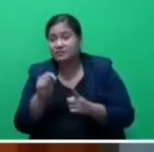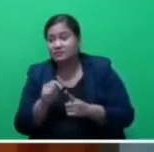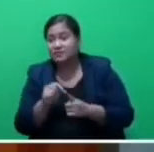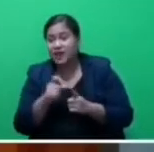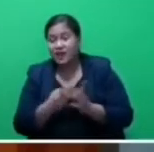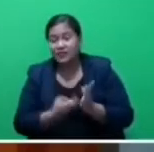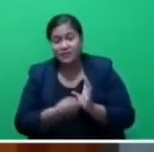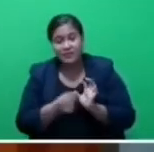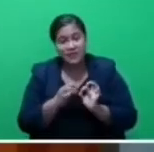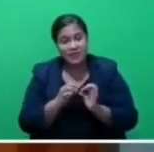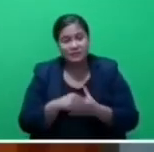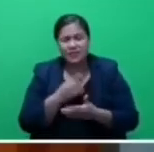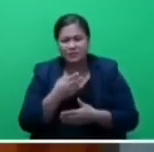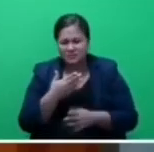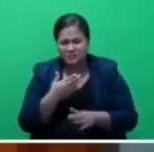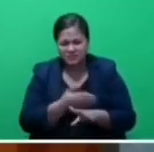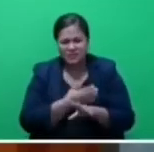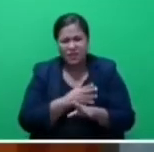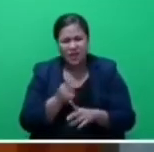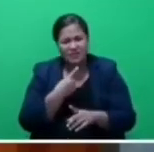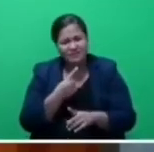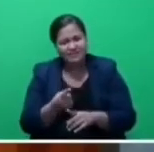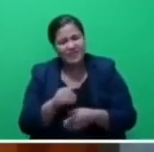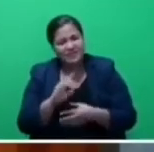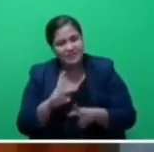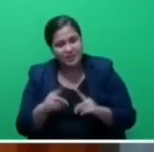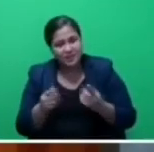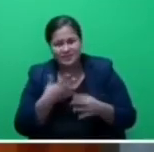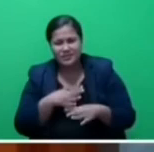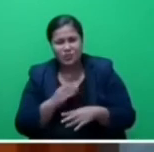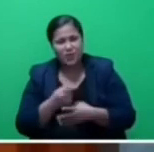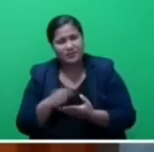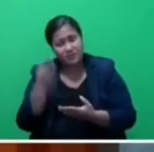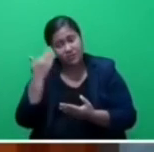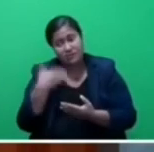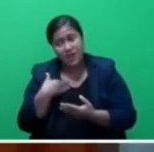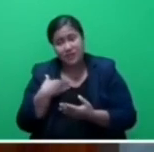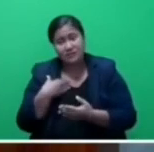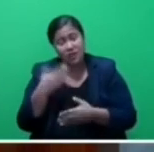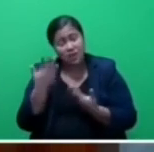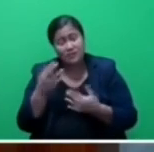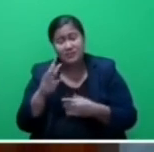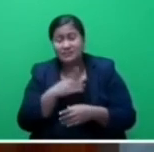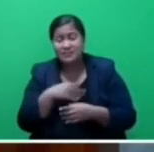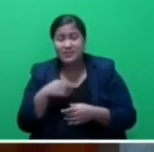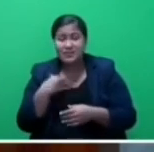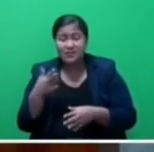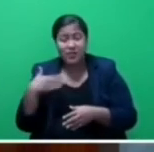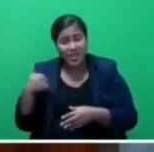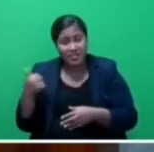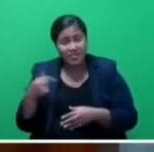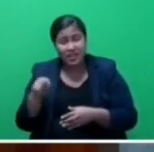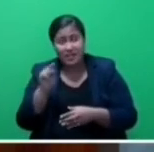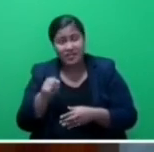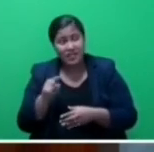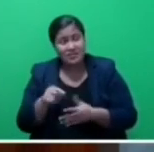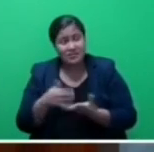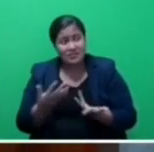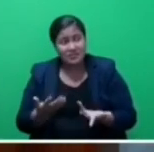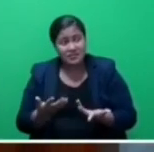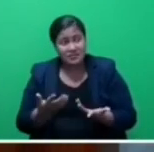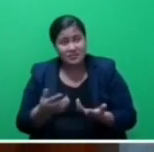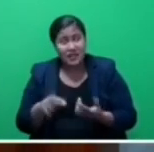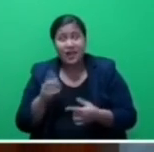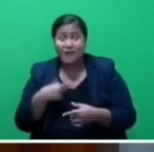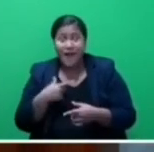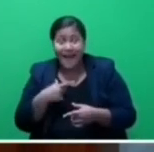But before I do that, I just want to remind the Honourable Minister for Health that his disappointment with our walkout this